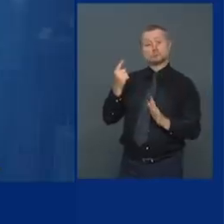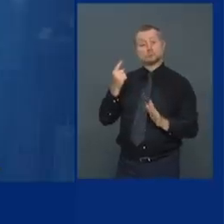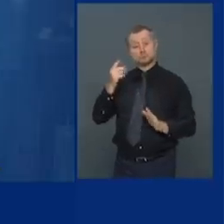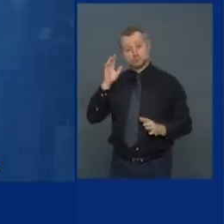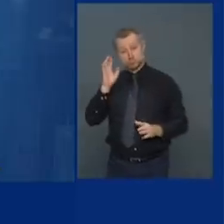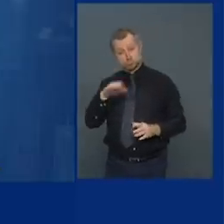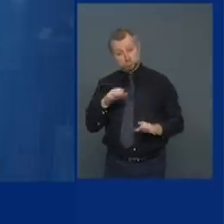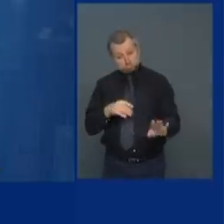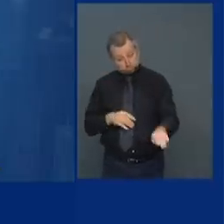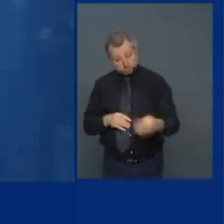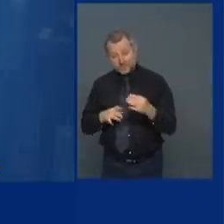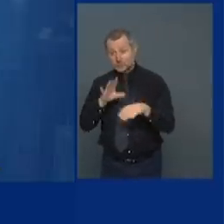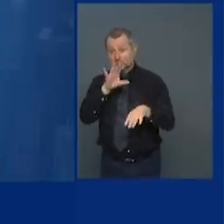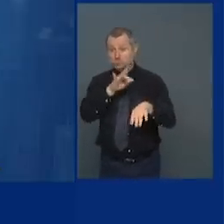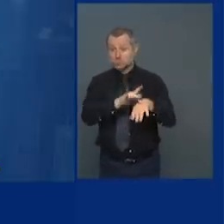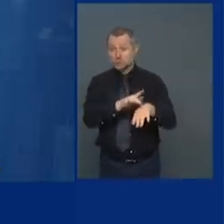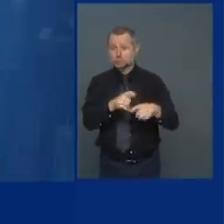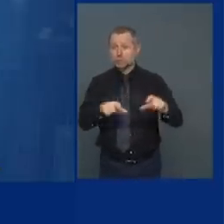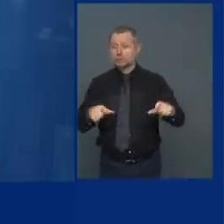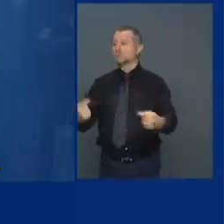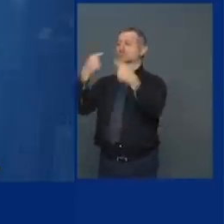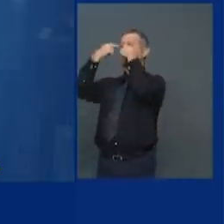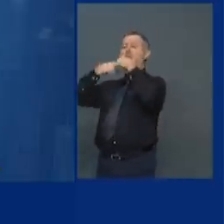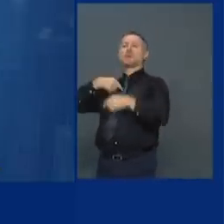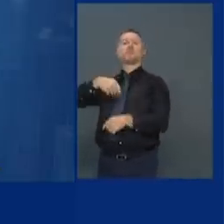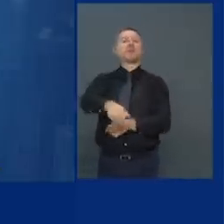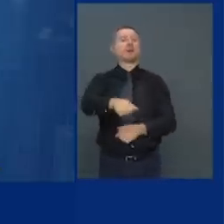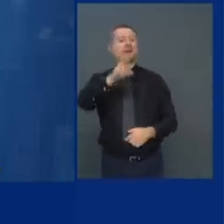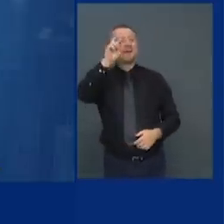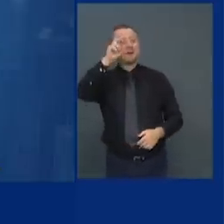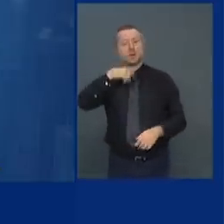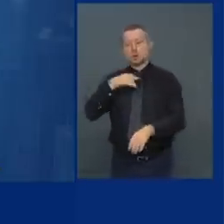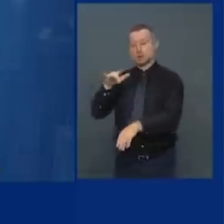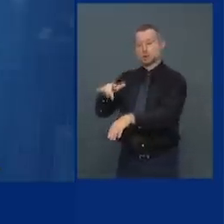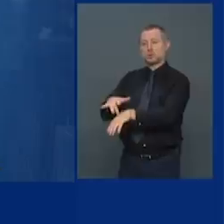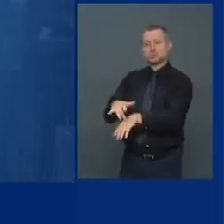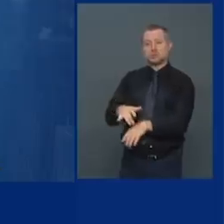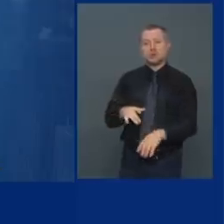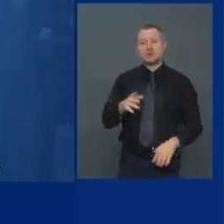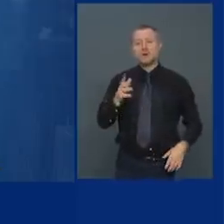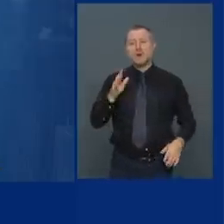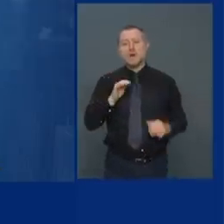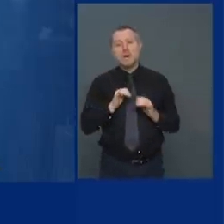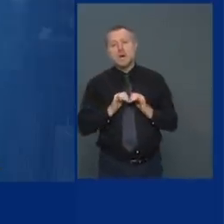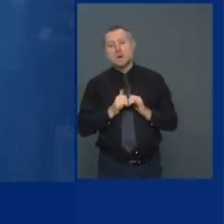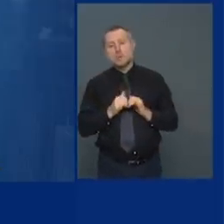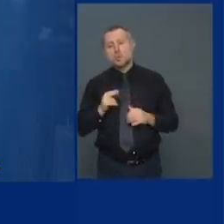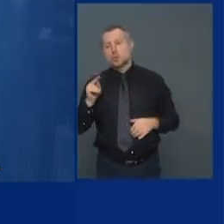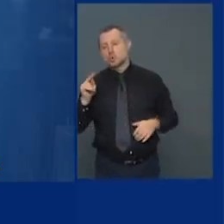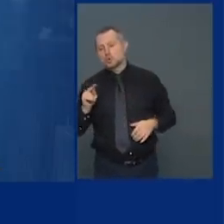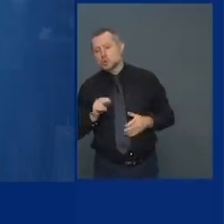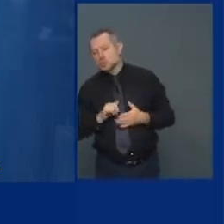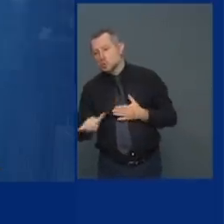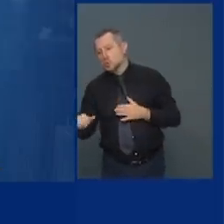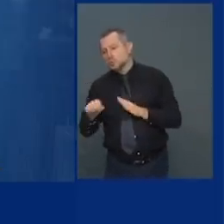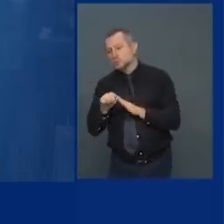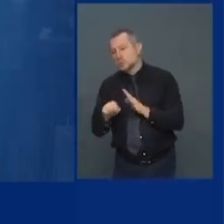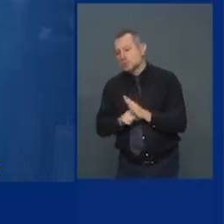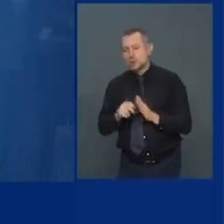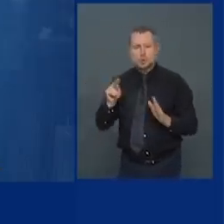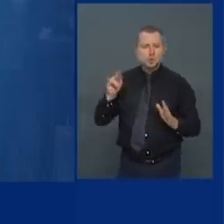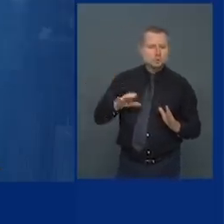at it now you're liable how is New York City New York State going to solve the deficit we're not